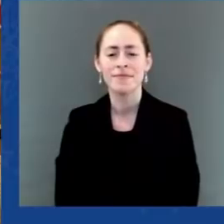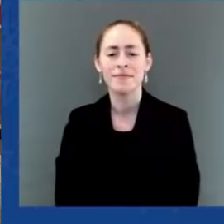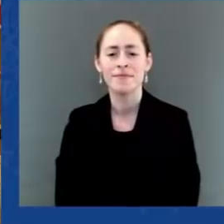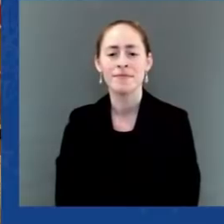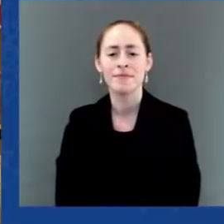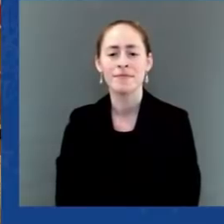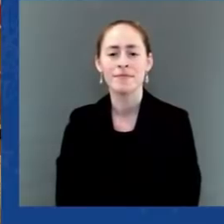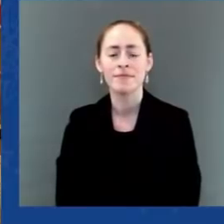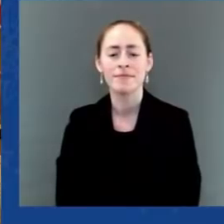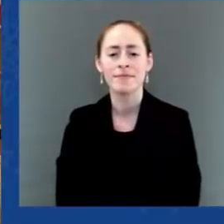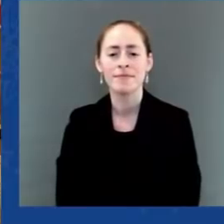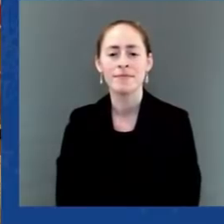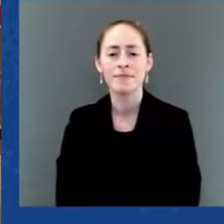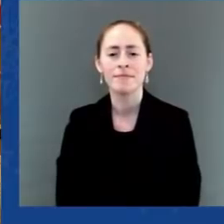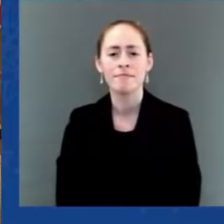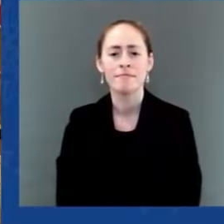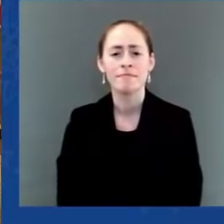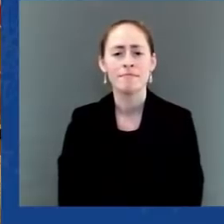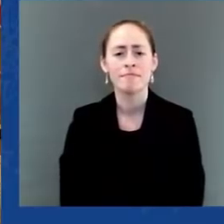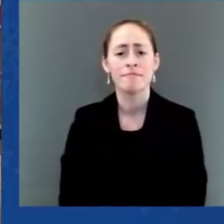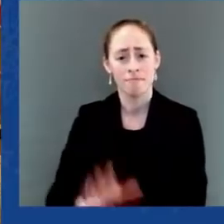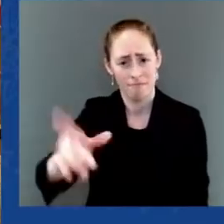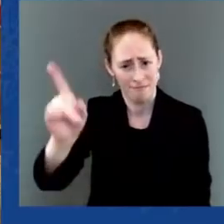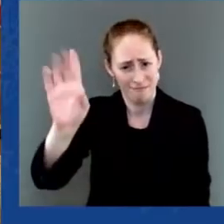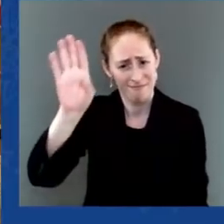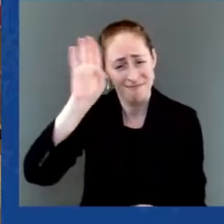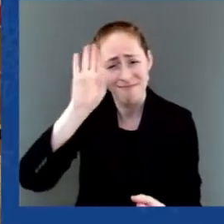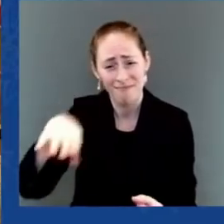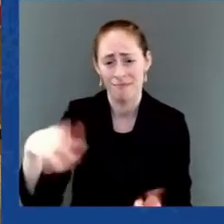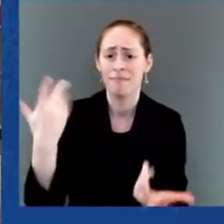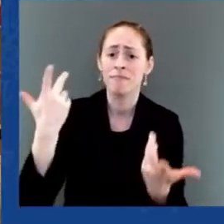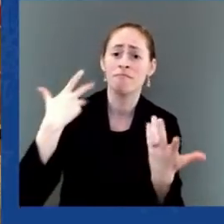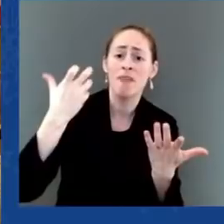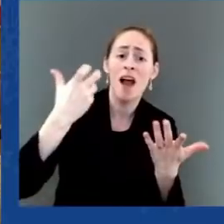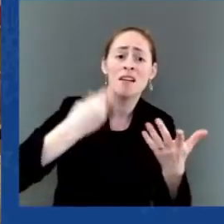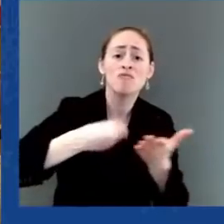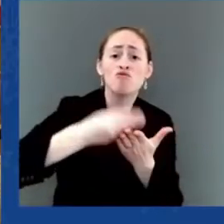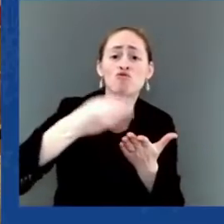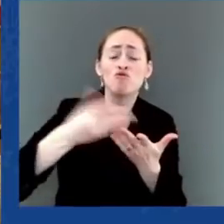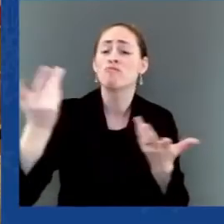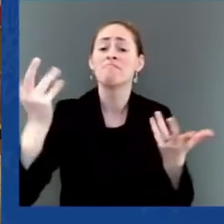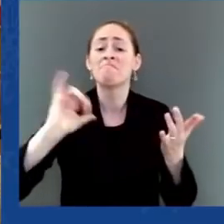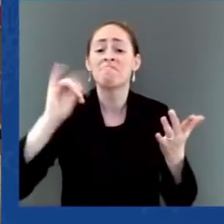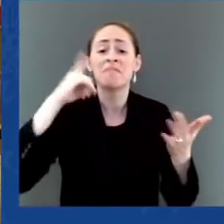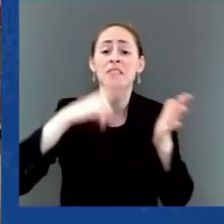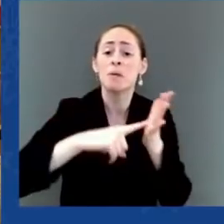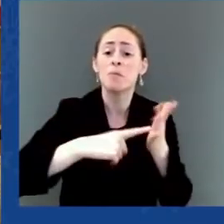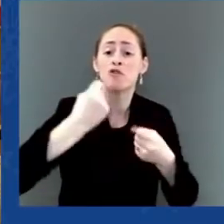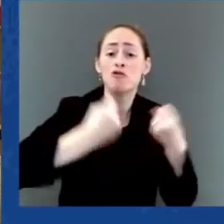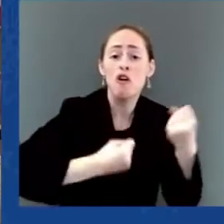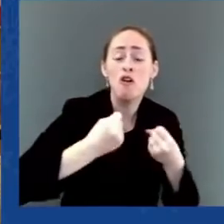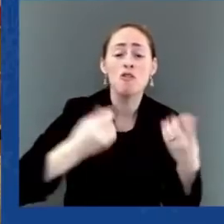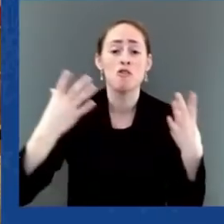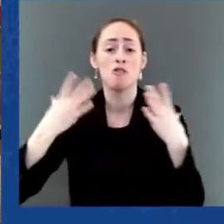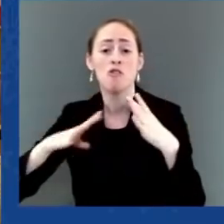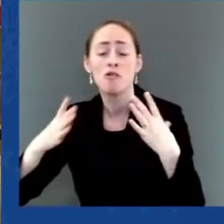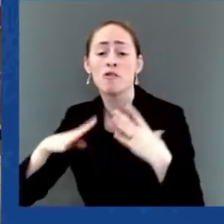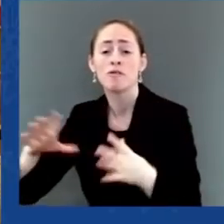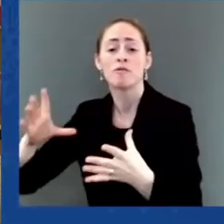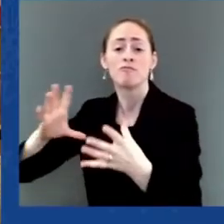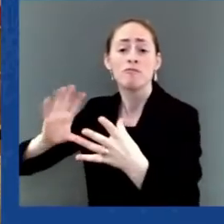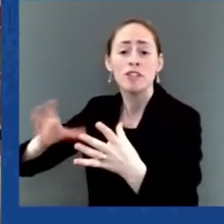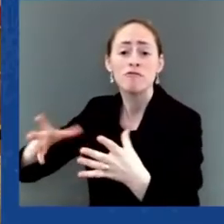or a car because we do not have semiconductors, chips, or